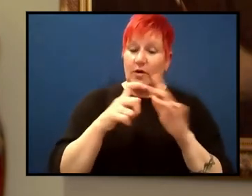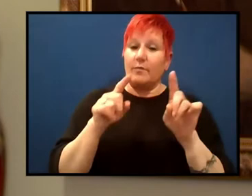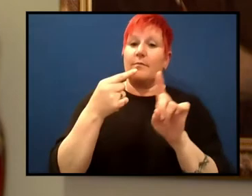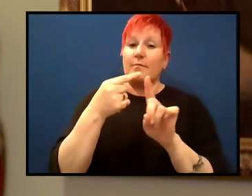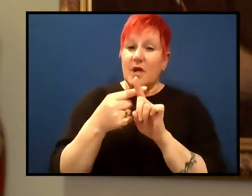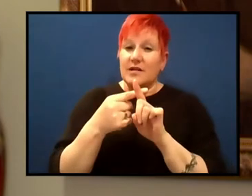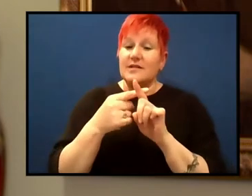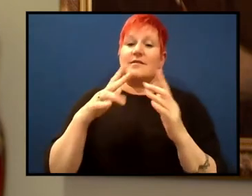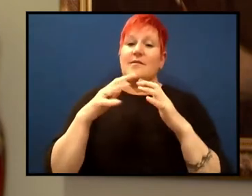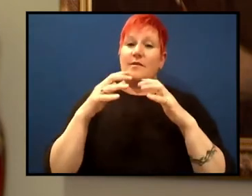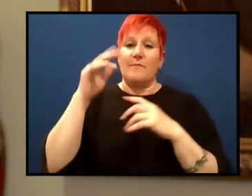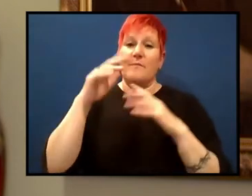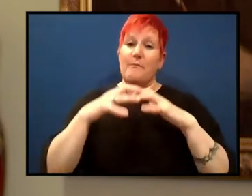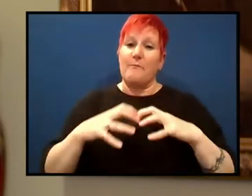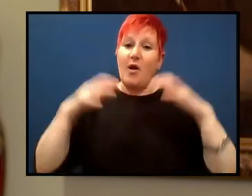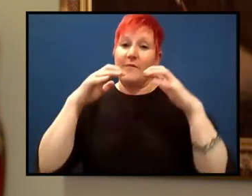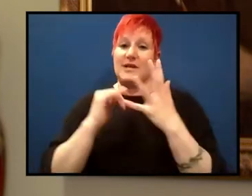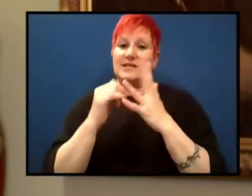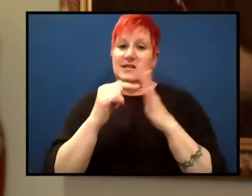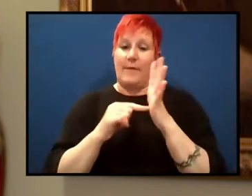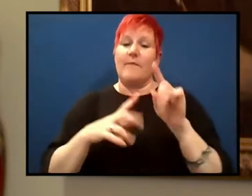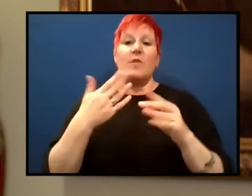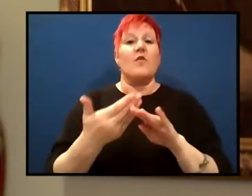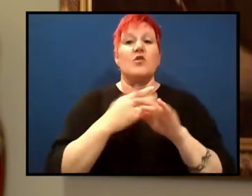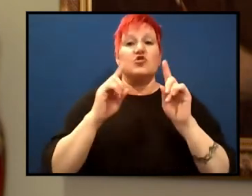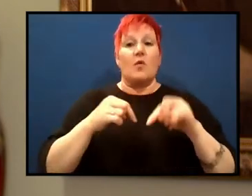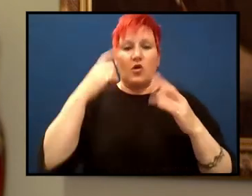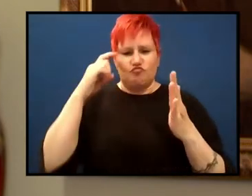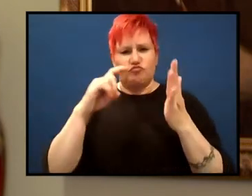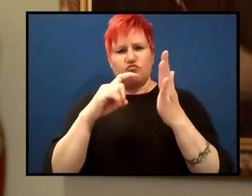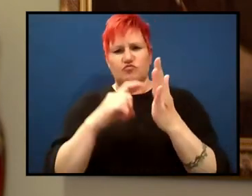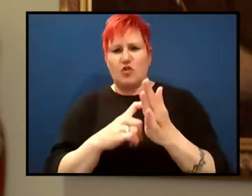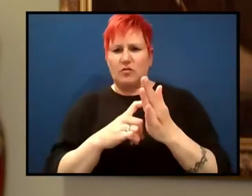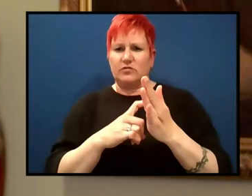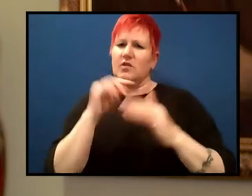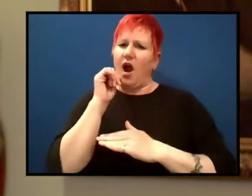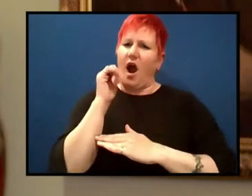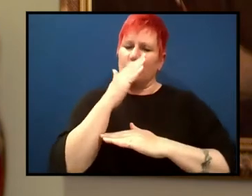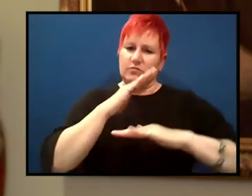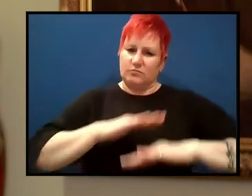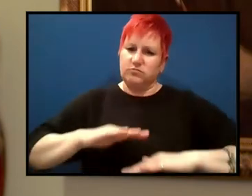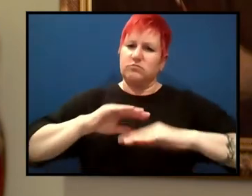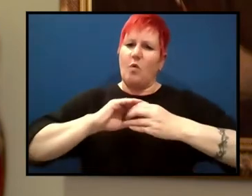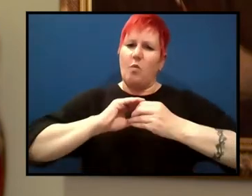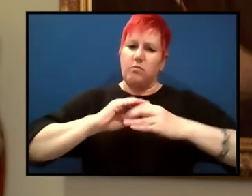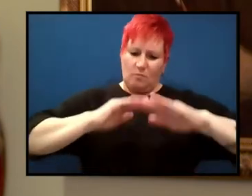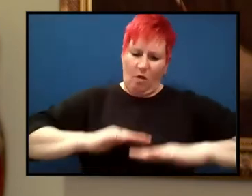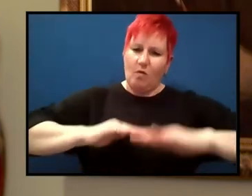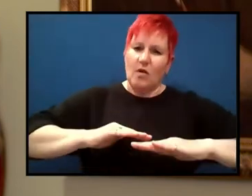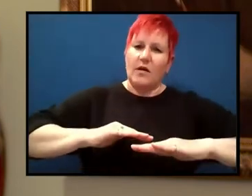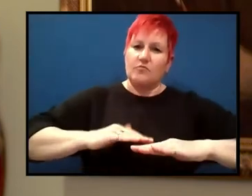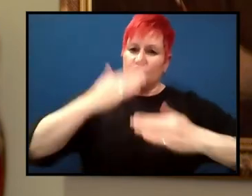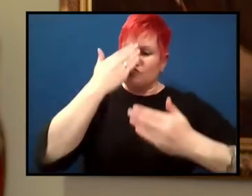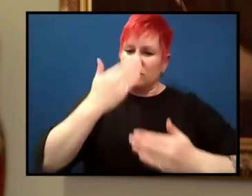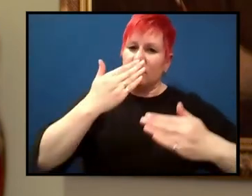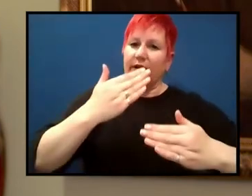traditional Aboriginal owners of the land from which we're broadcasting. We pay our respects to them, their Elders, past, present and